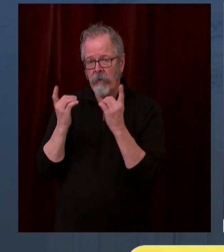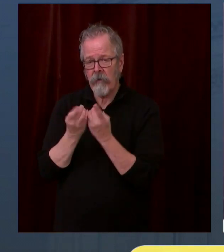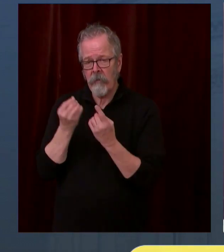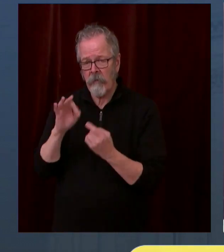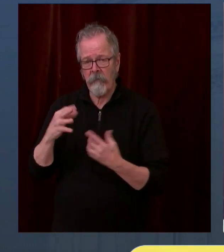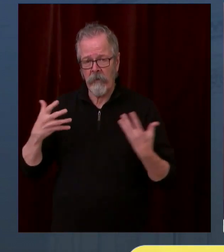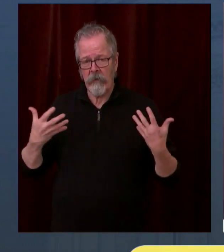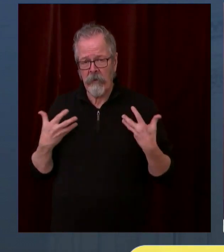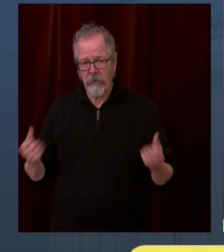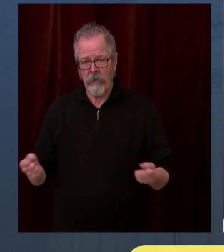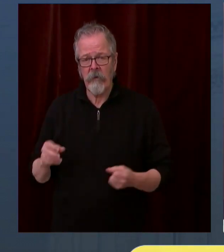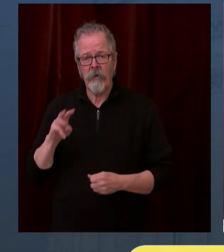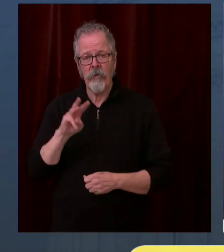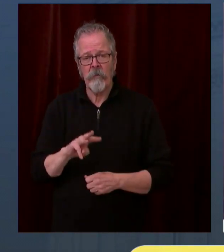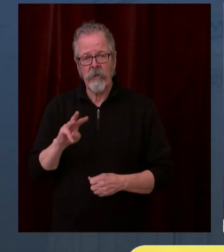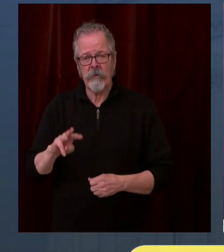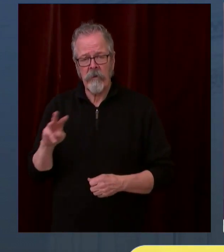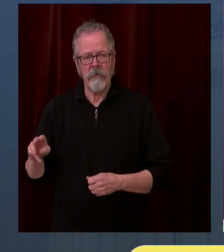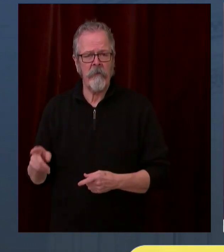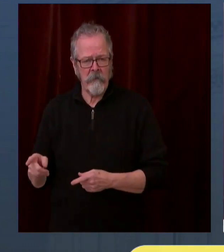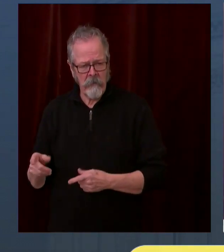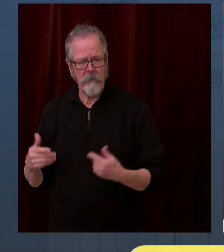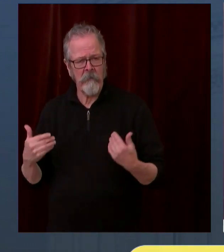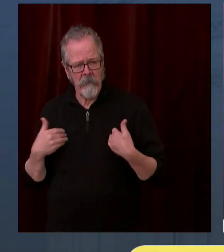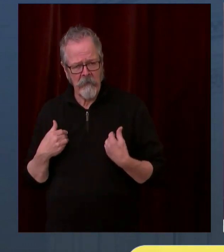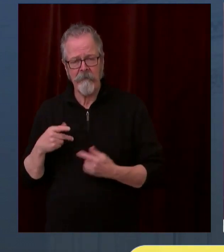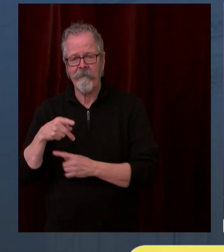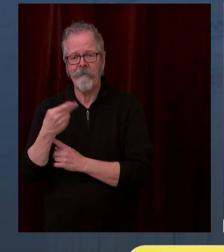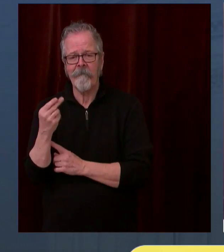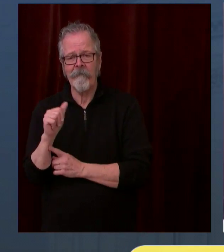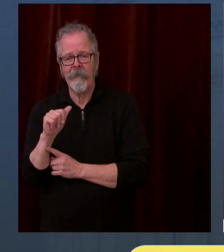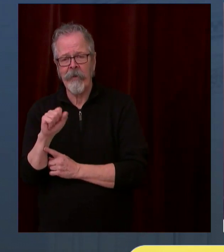And so I want to just also let people know, please be patient.